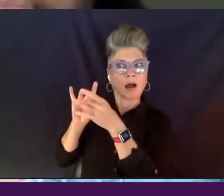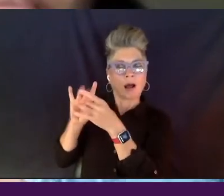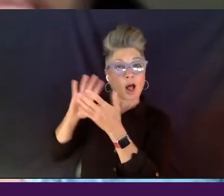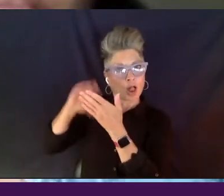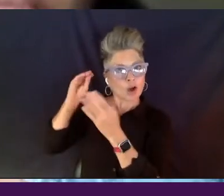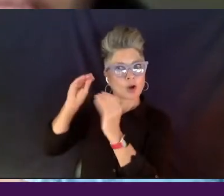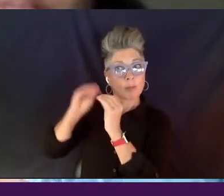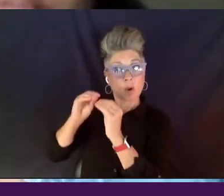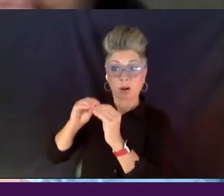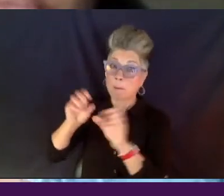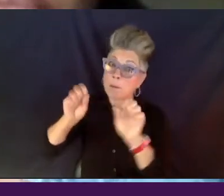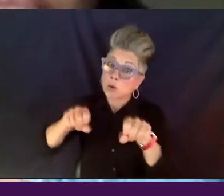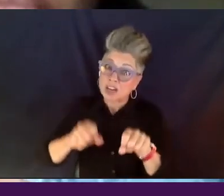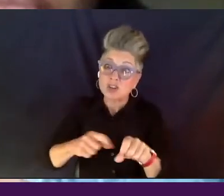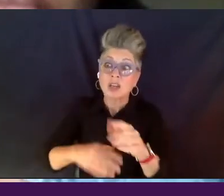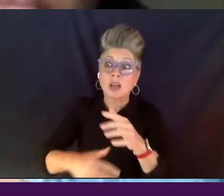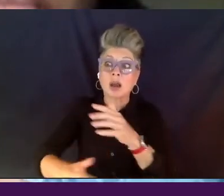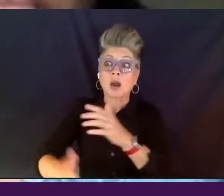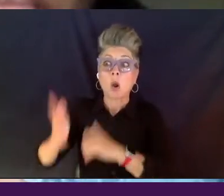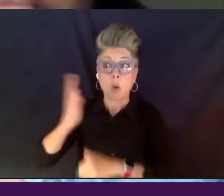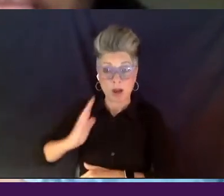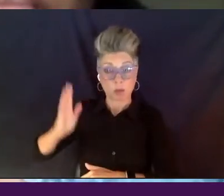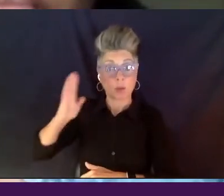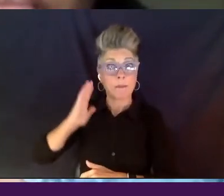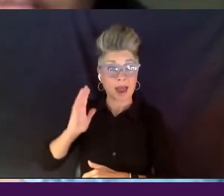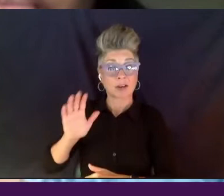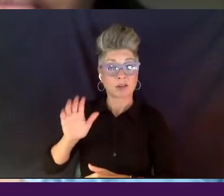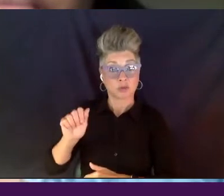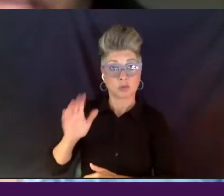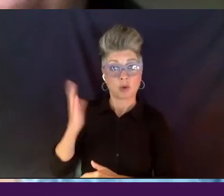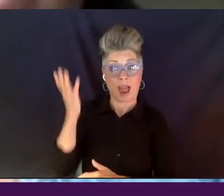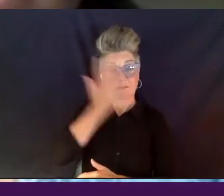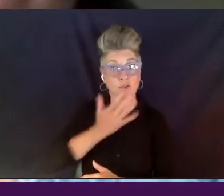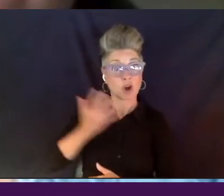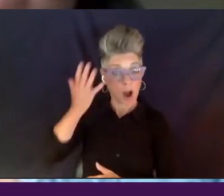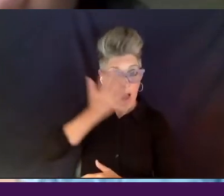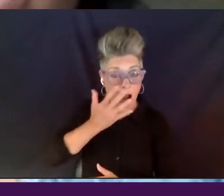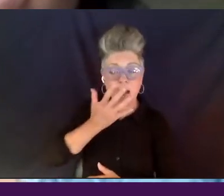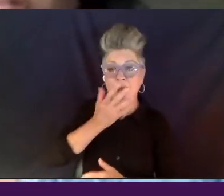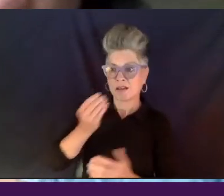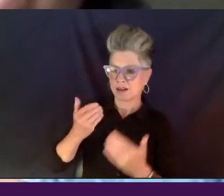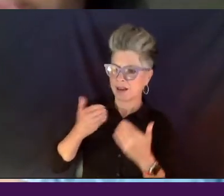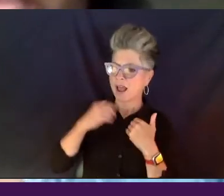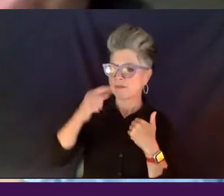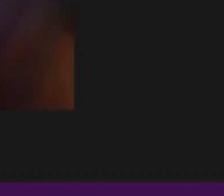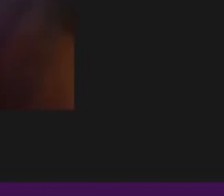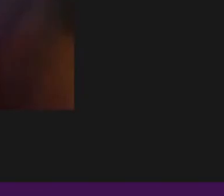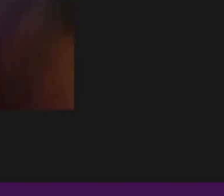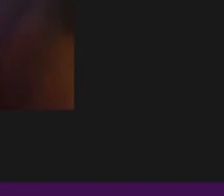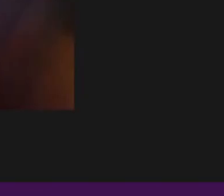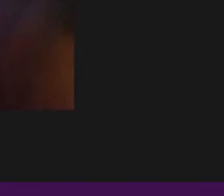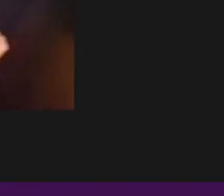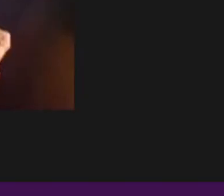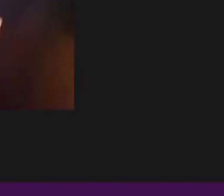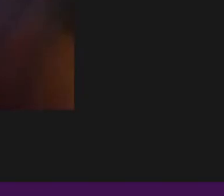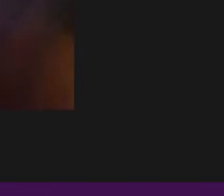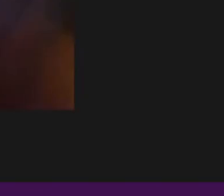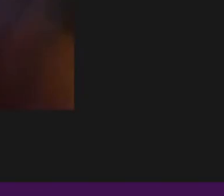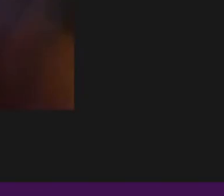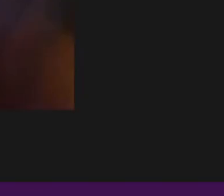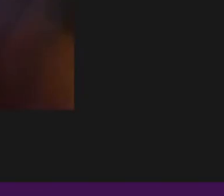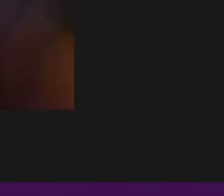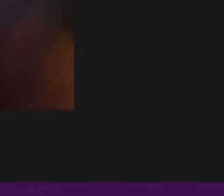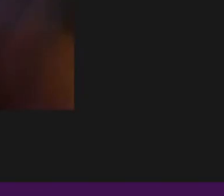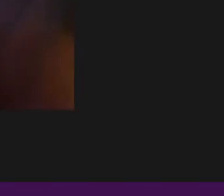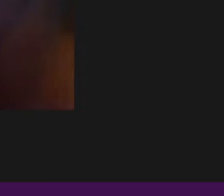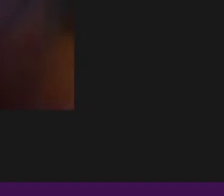the way back to Africa. Um, but then also putting, uh, family reunions into a much larger social context. Mm-hmm. I